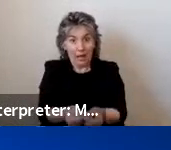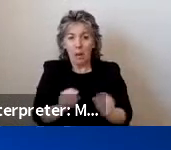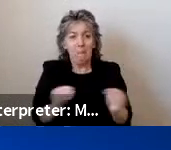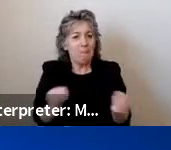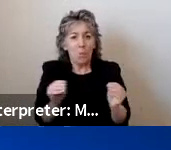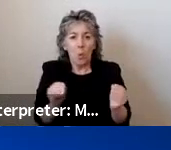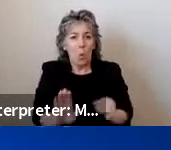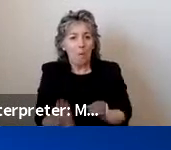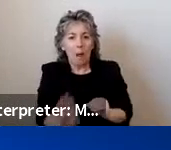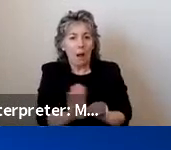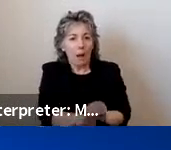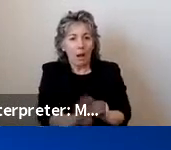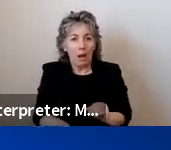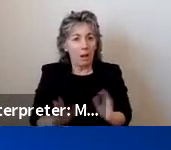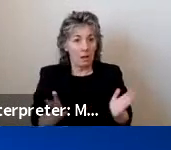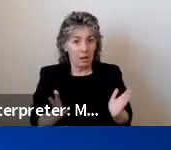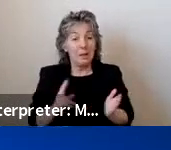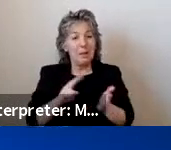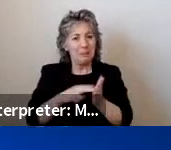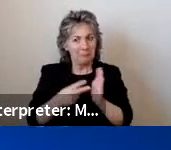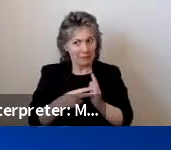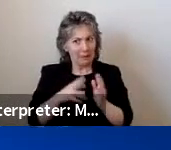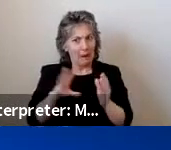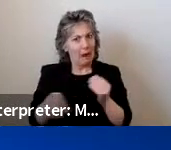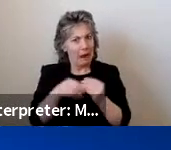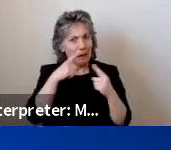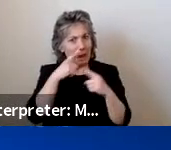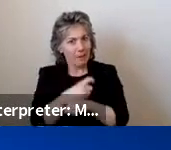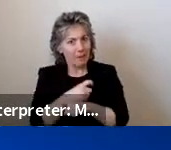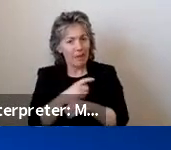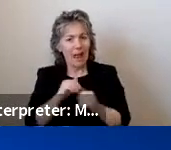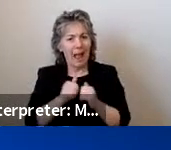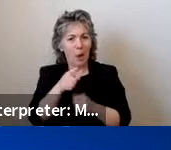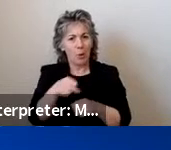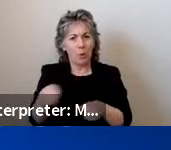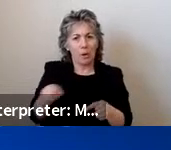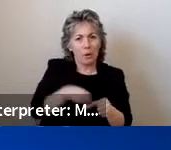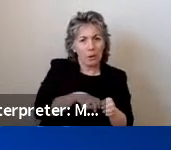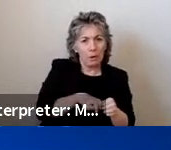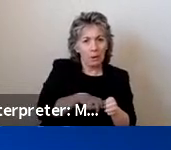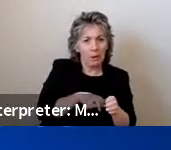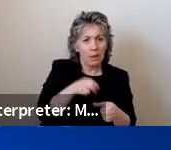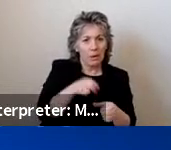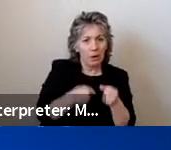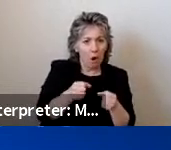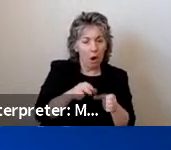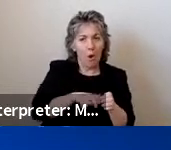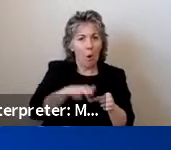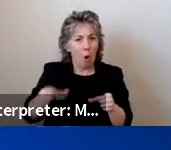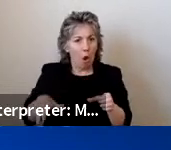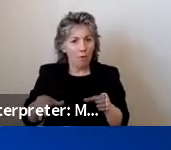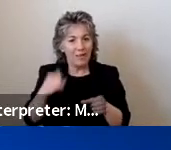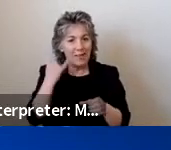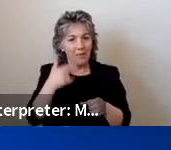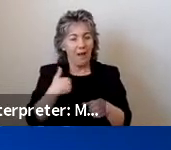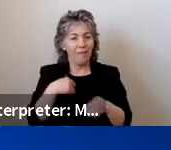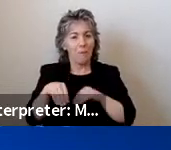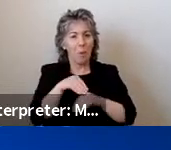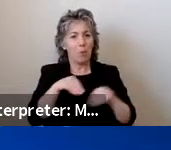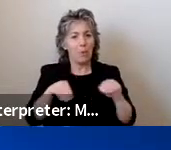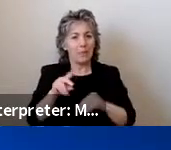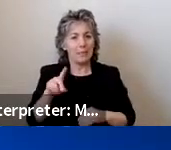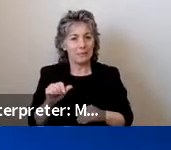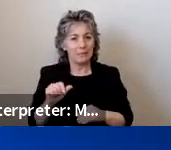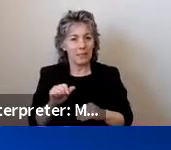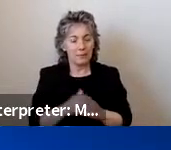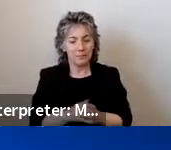Driverless vehicles introduce several complexities related to entering and exiting vehicles for people with mobility disabilities. The existing